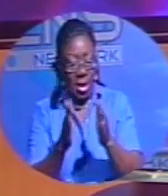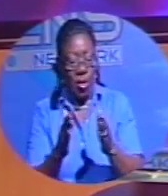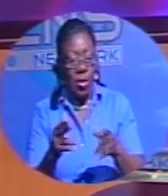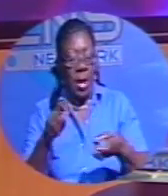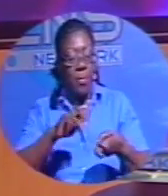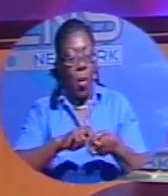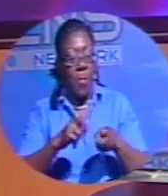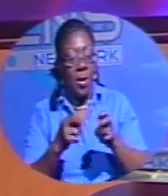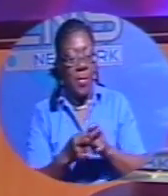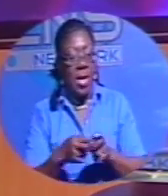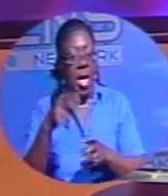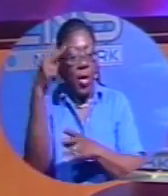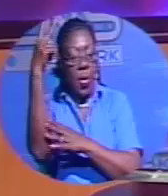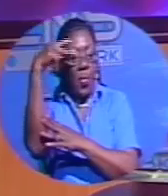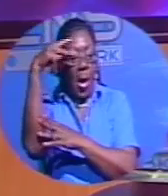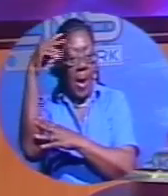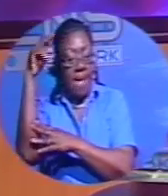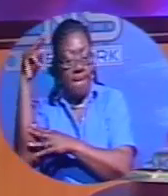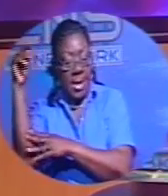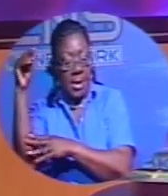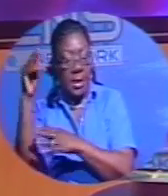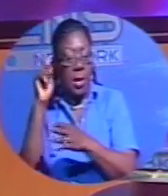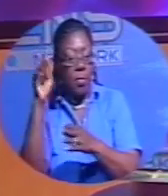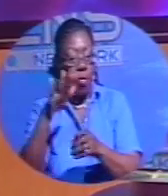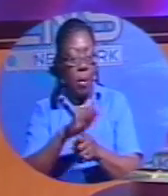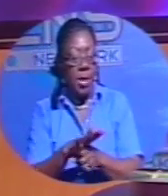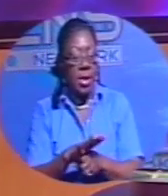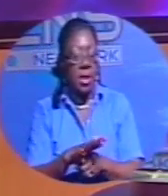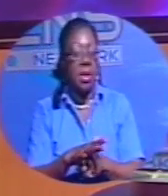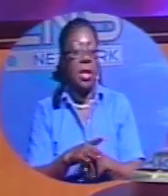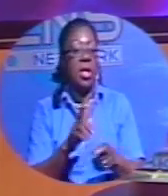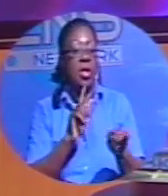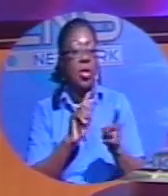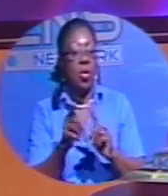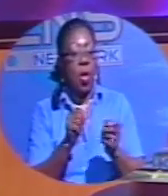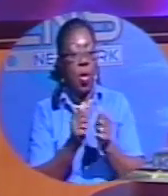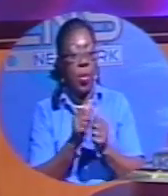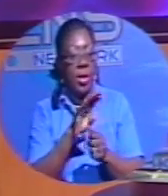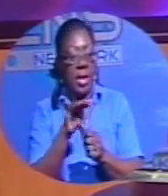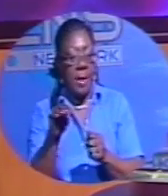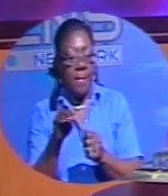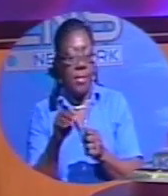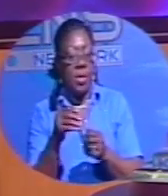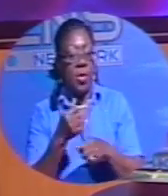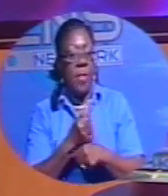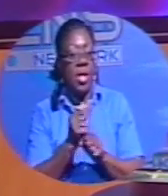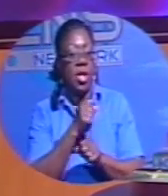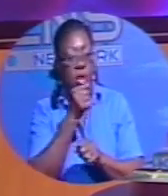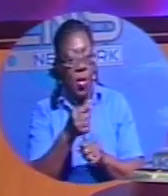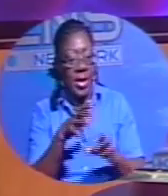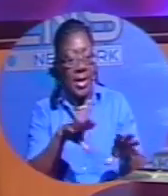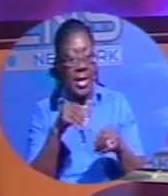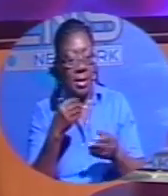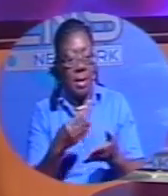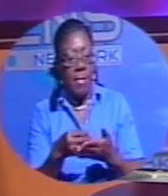has also promised to meet with both sides in an effort to resolve the matter. Fern Keri has the story.